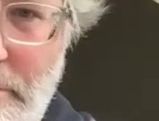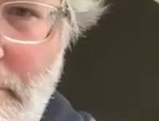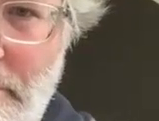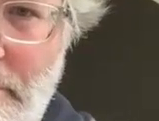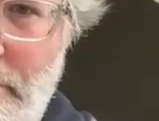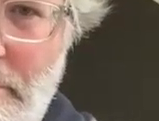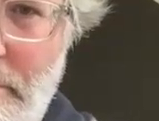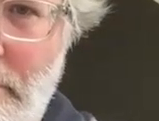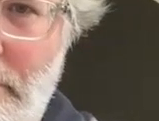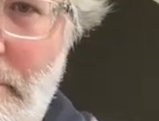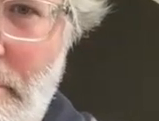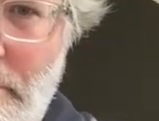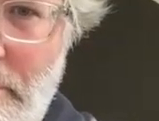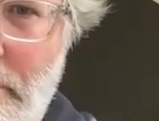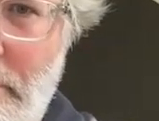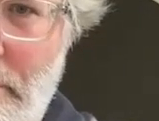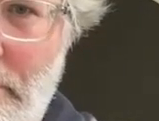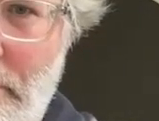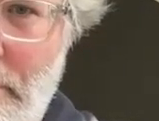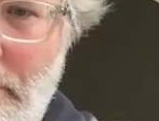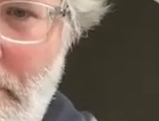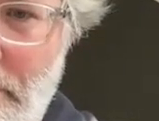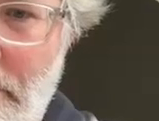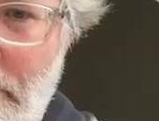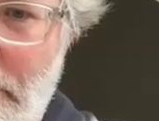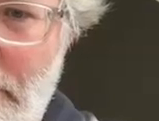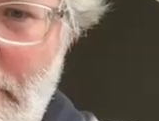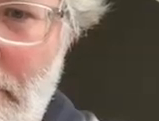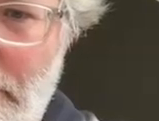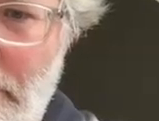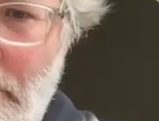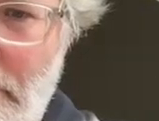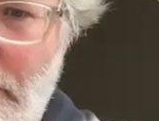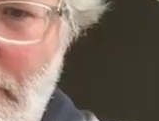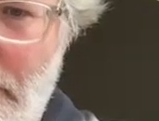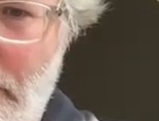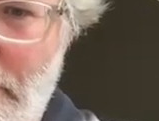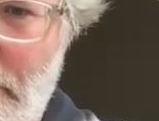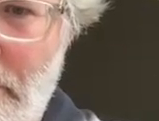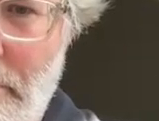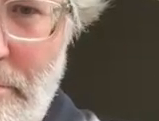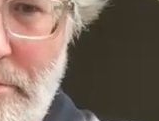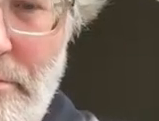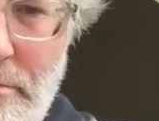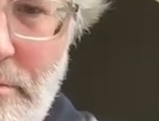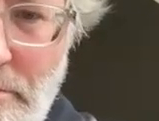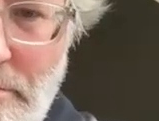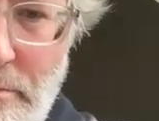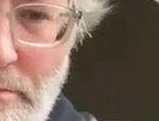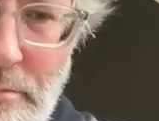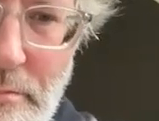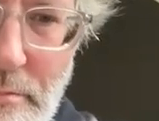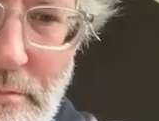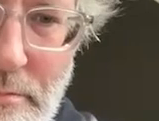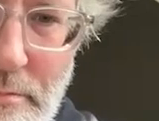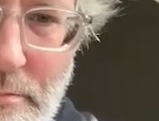as consumers of information you know we're bombarded with information at all times and we use a lot of shortcuts cognitive shortcuts to make sense of